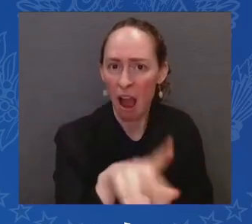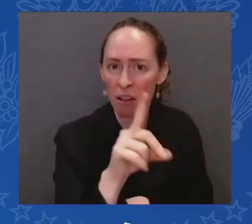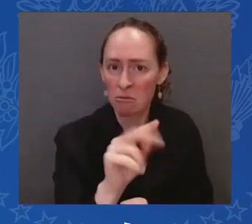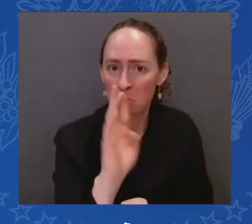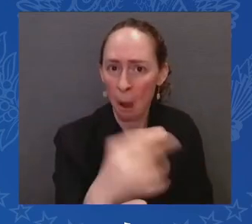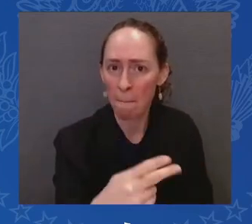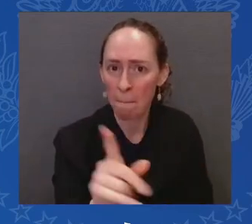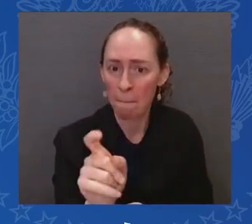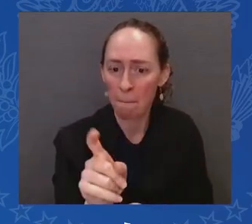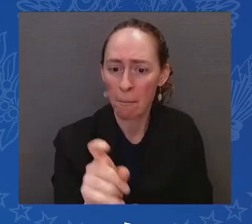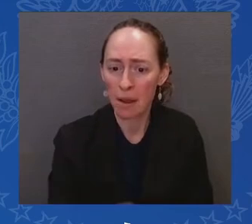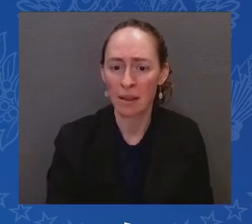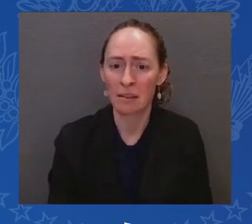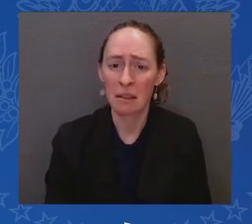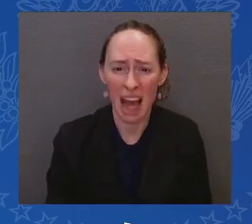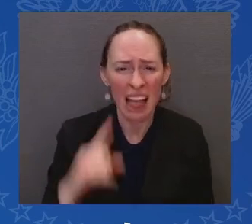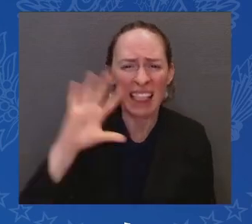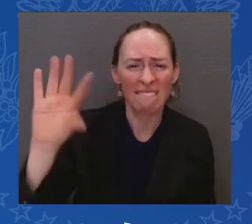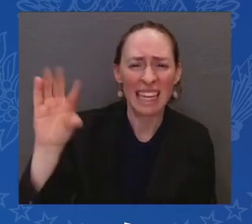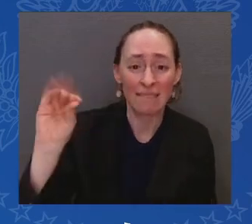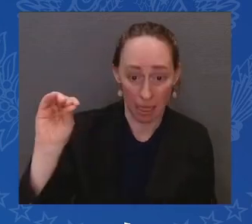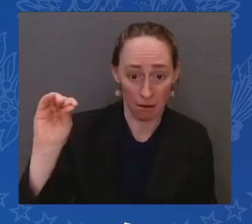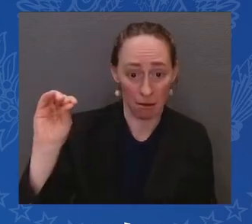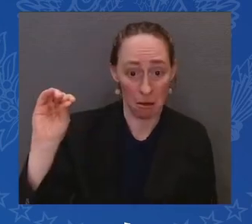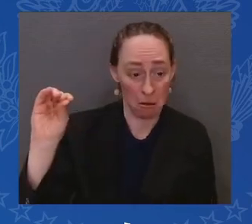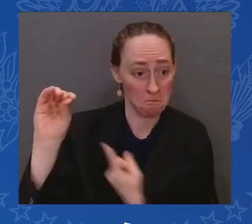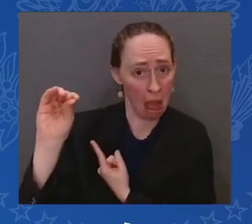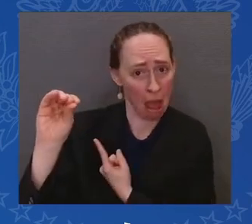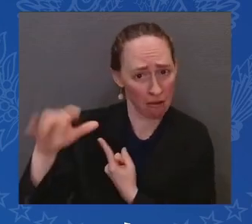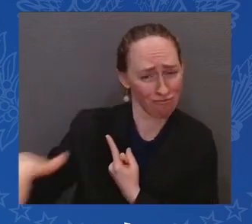defeat him. Who else do you think could defeat Donald Trump, Mr. President?